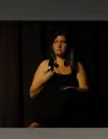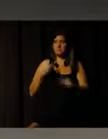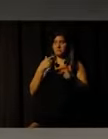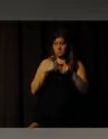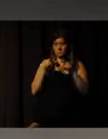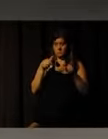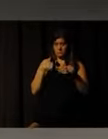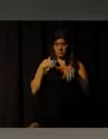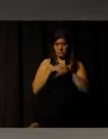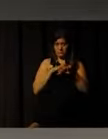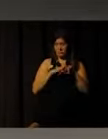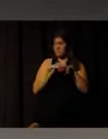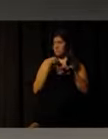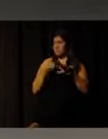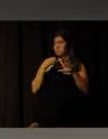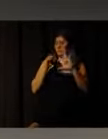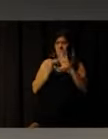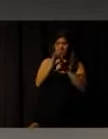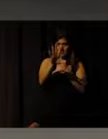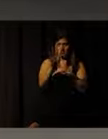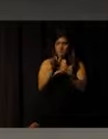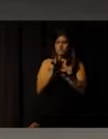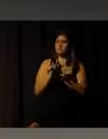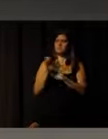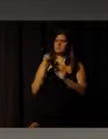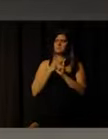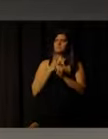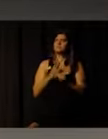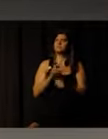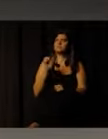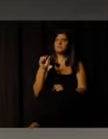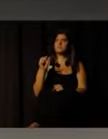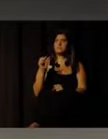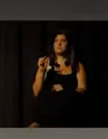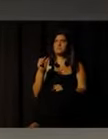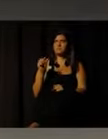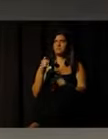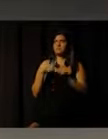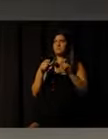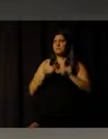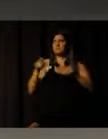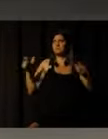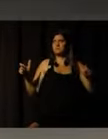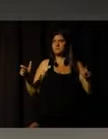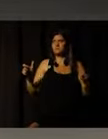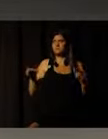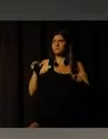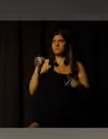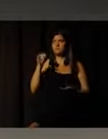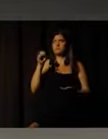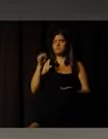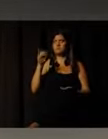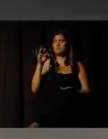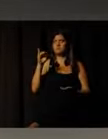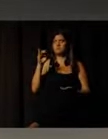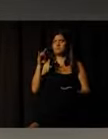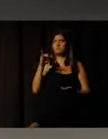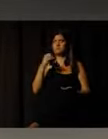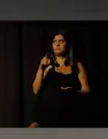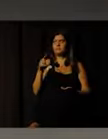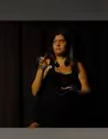On top of this, of what I have mentioned, I would like to show you a bit of the dimension of the